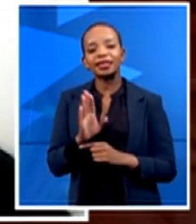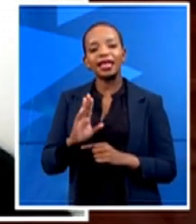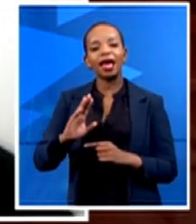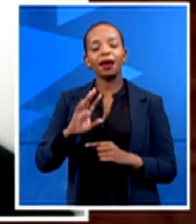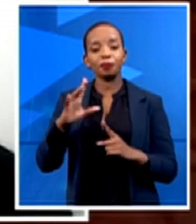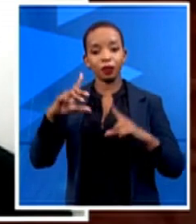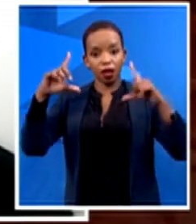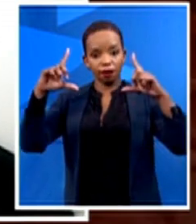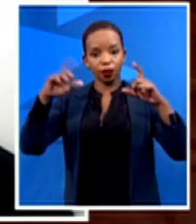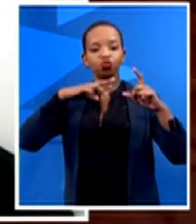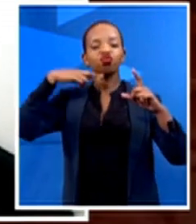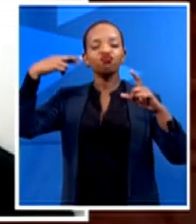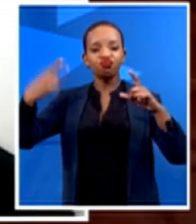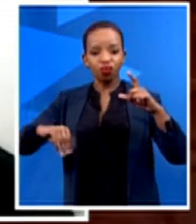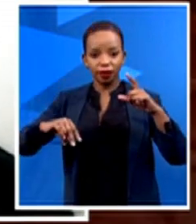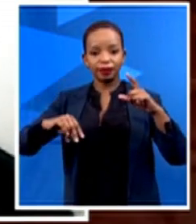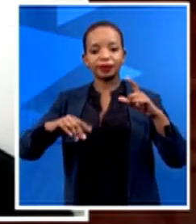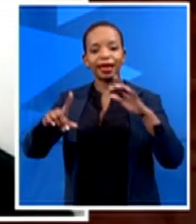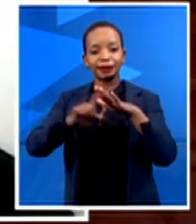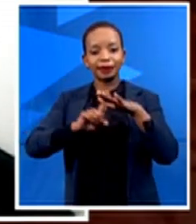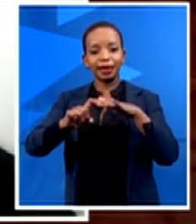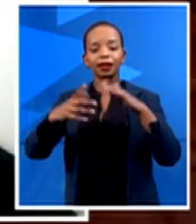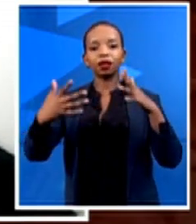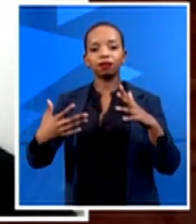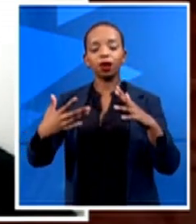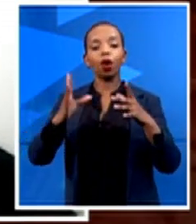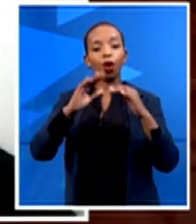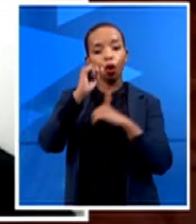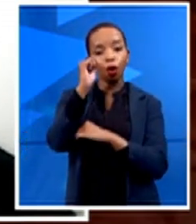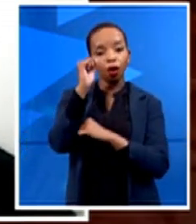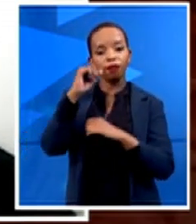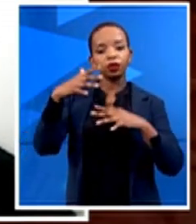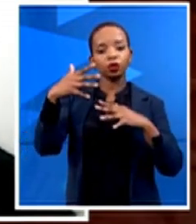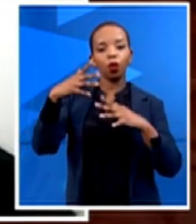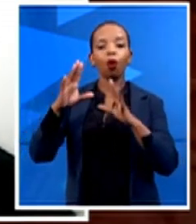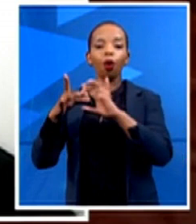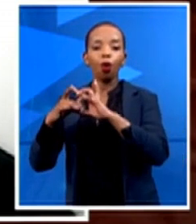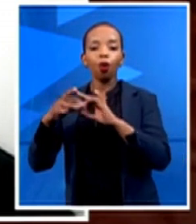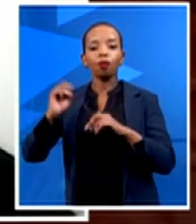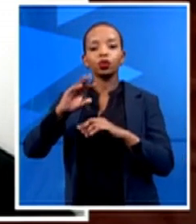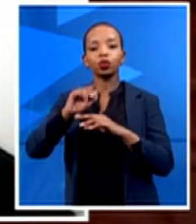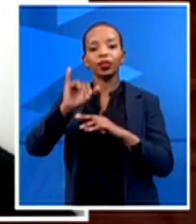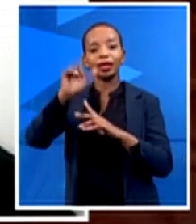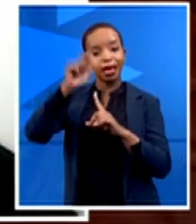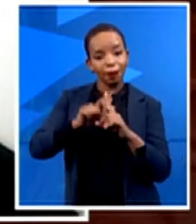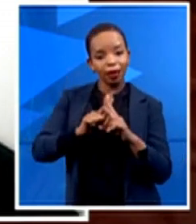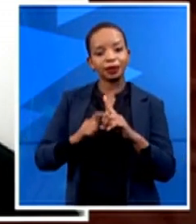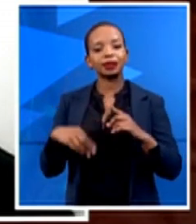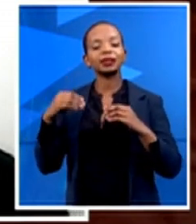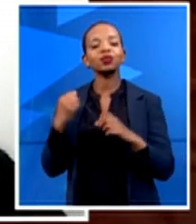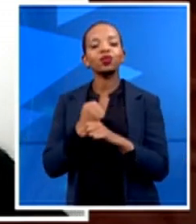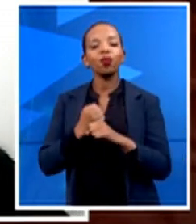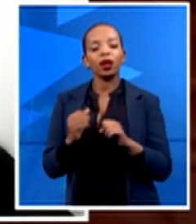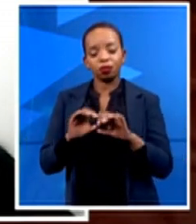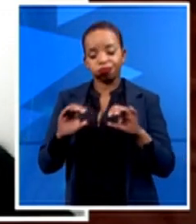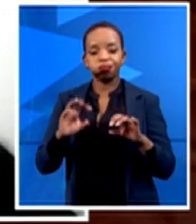home, so that a plumber, maintenance, HVAC maintenance guy has access